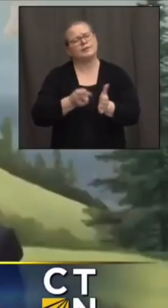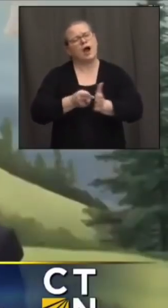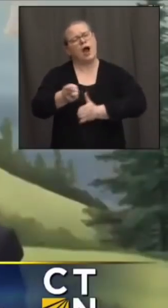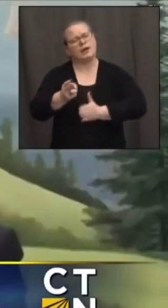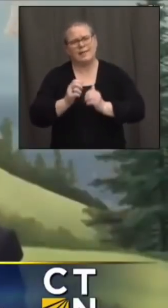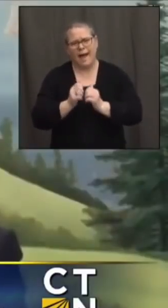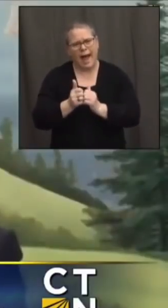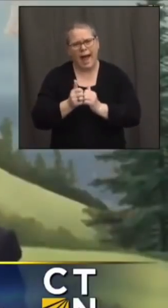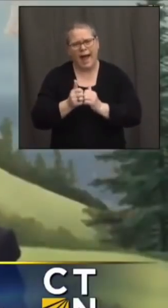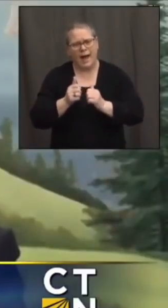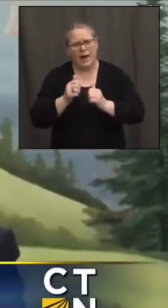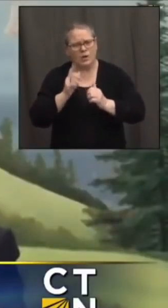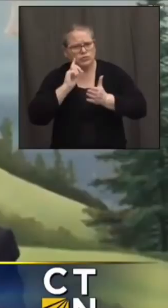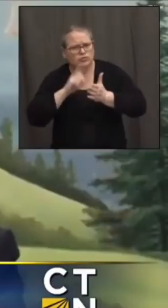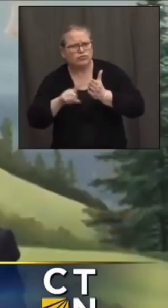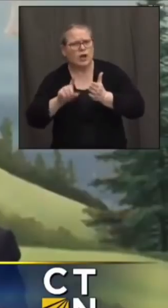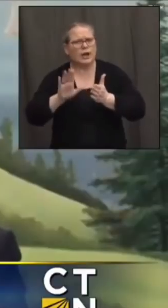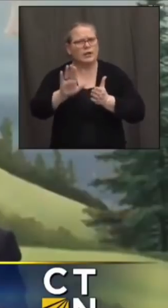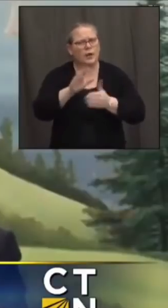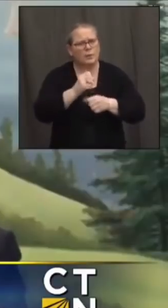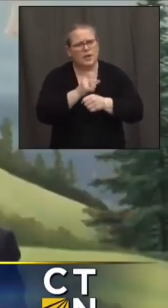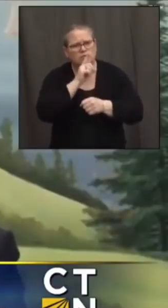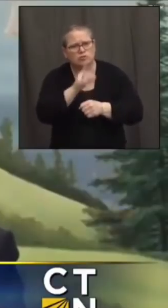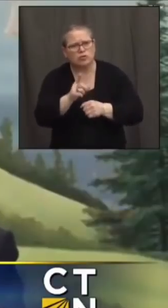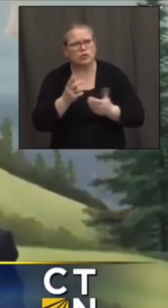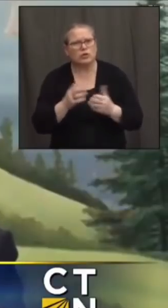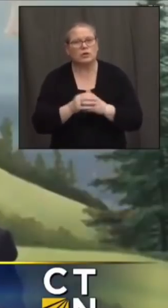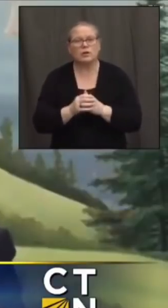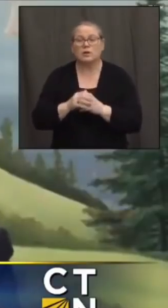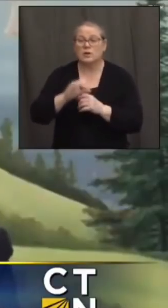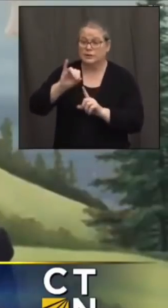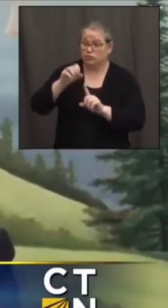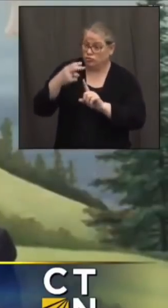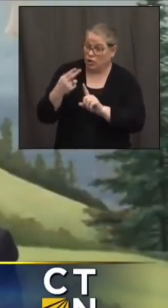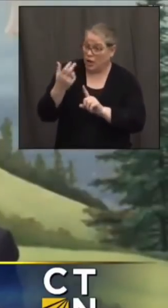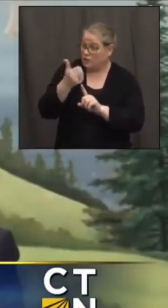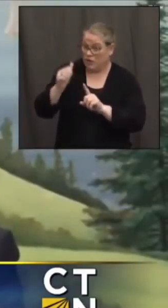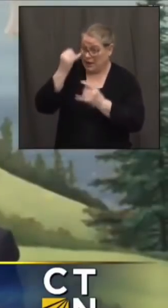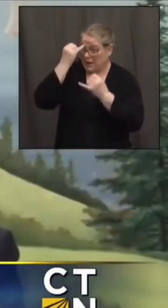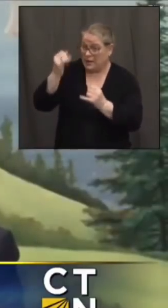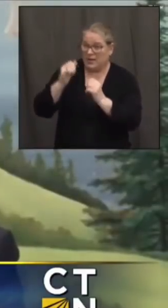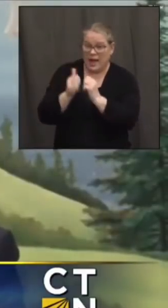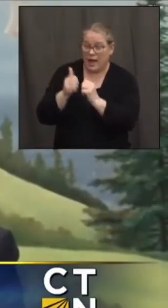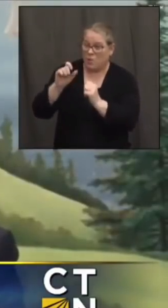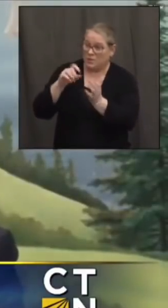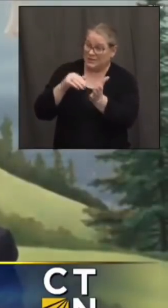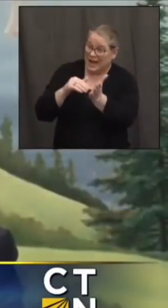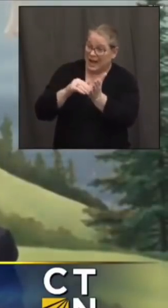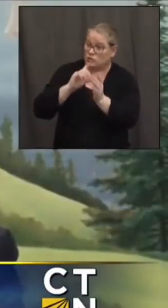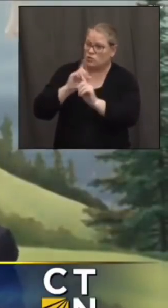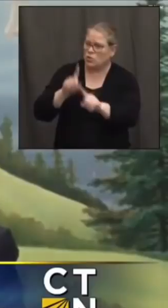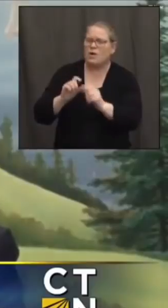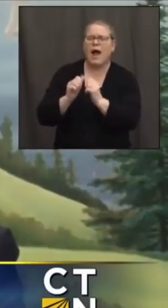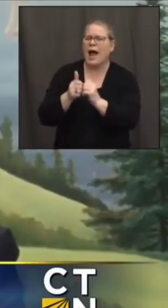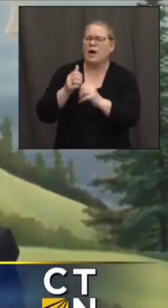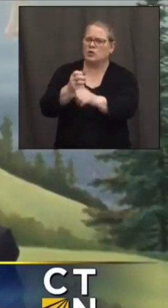josh any thoughts on that this is a folks with a pre-existing condition is that a doctor's order how do you do that